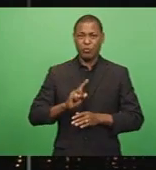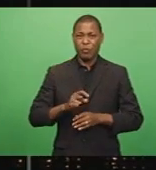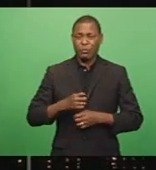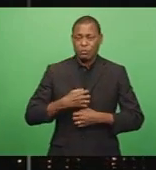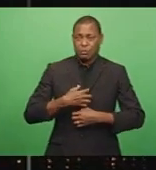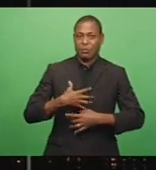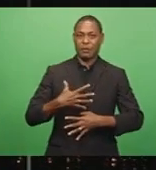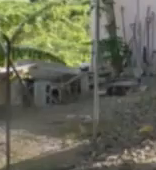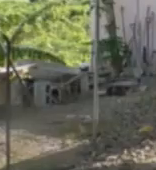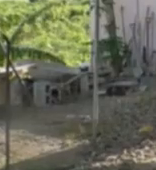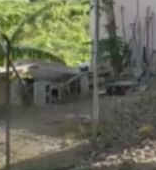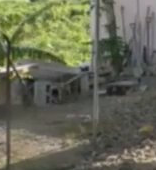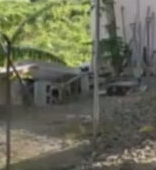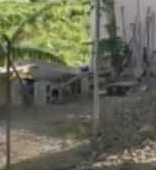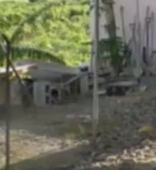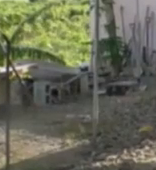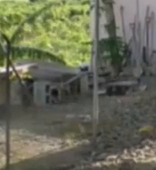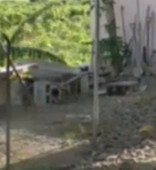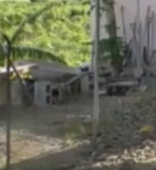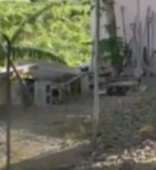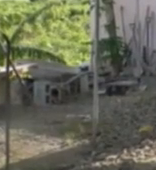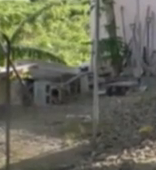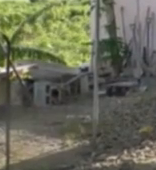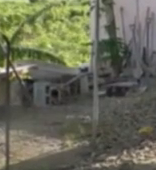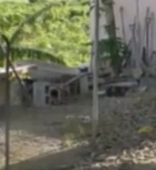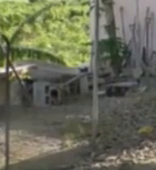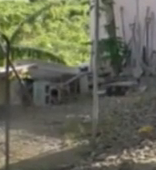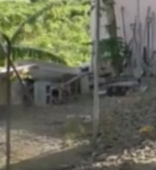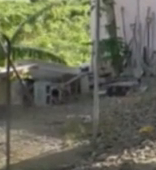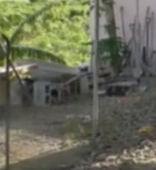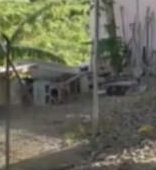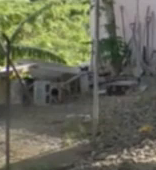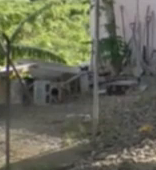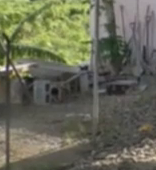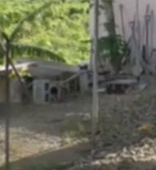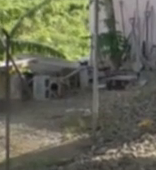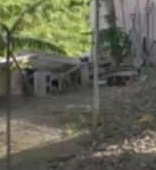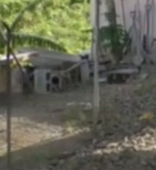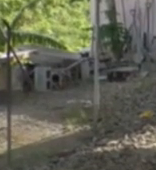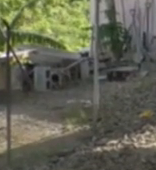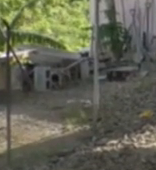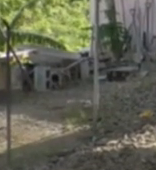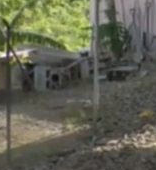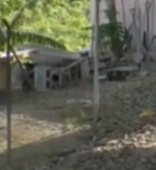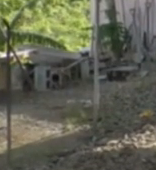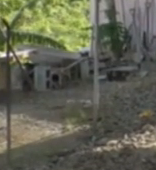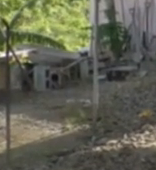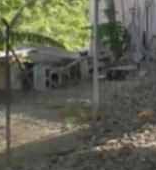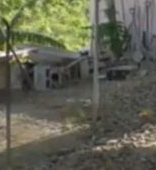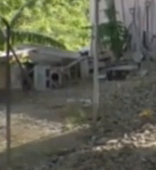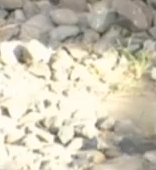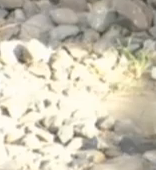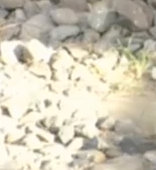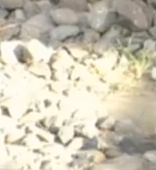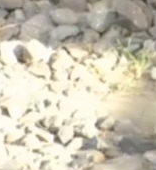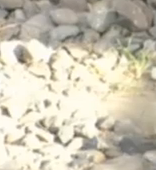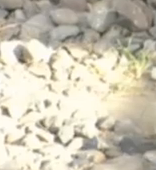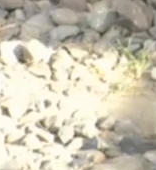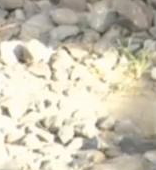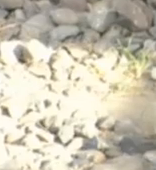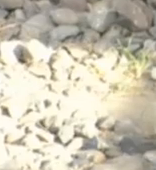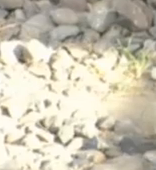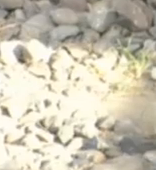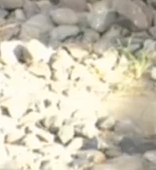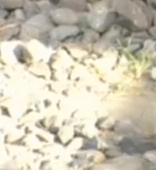of shock. Speaking to FBC News at their residence in San Beto Nandi today, the victim's elder brother, Tashlim